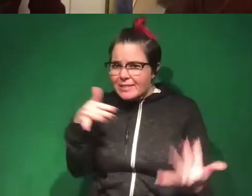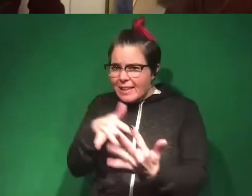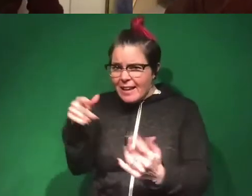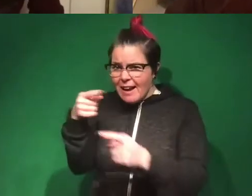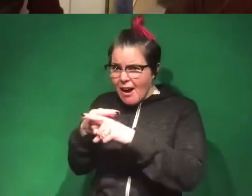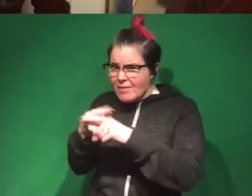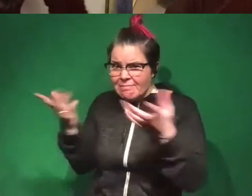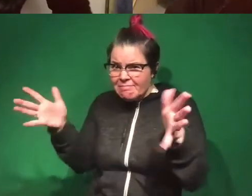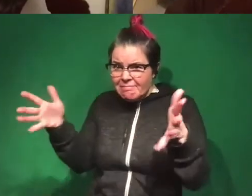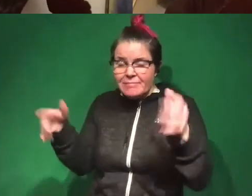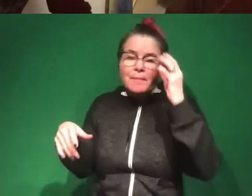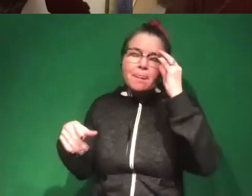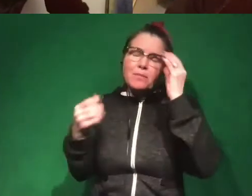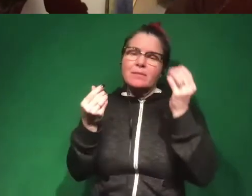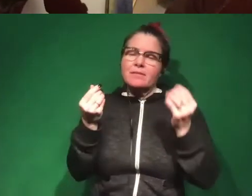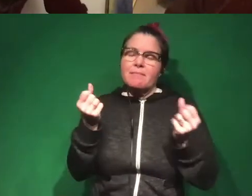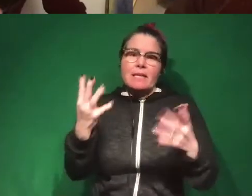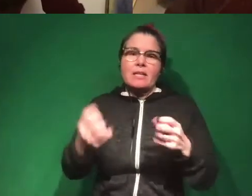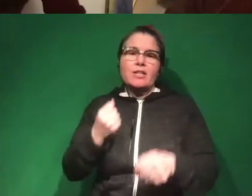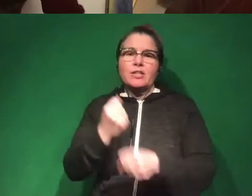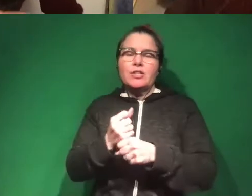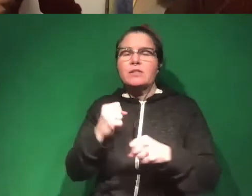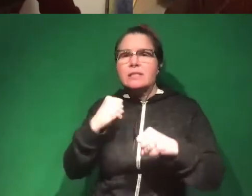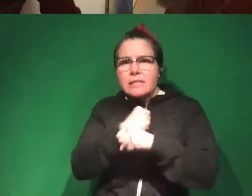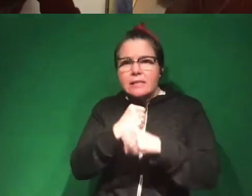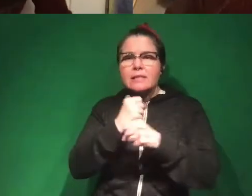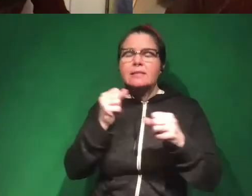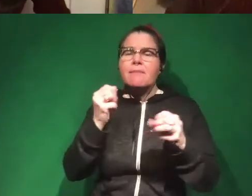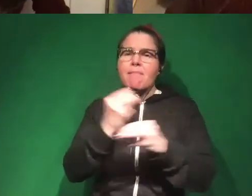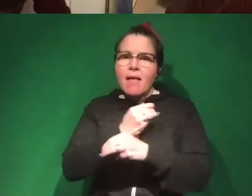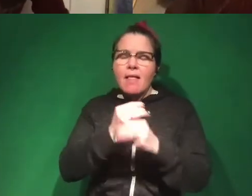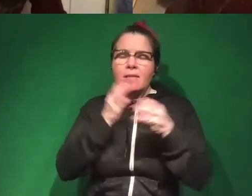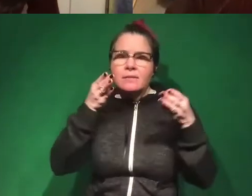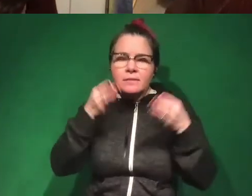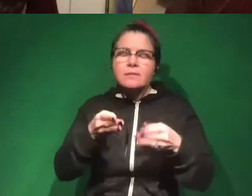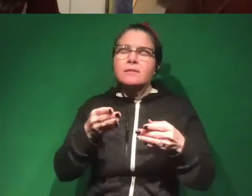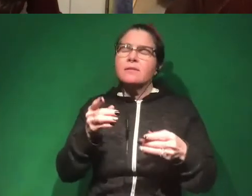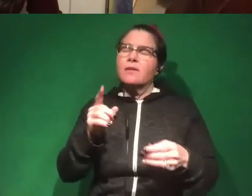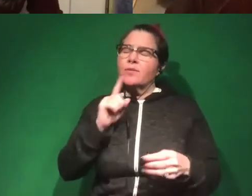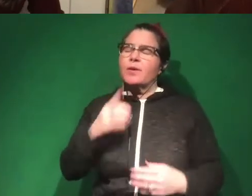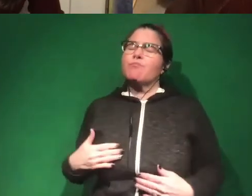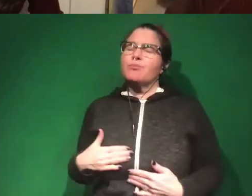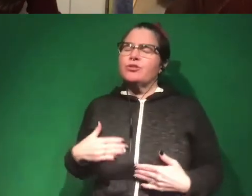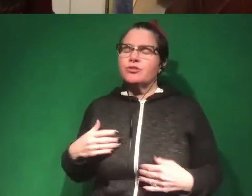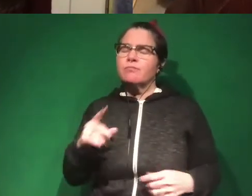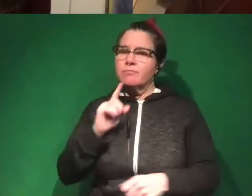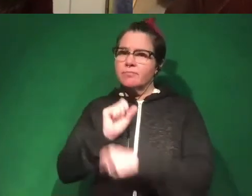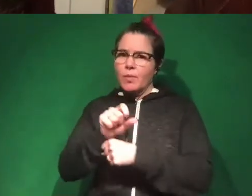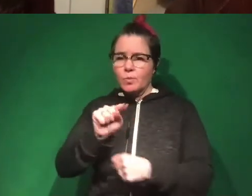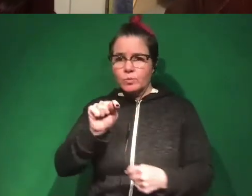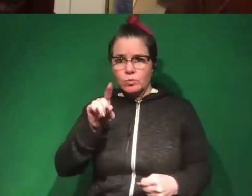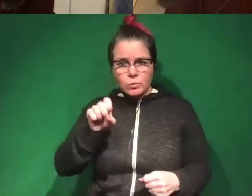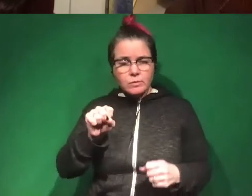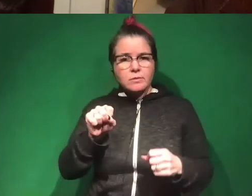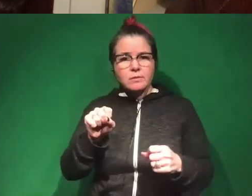And it really took several years of doing all the statistics and the math work to really appreciate that actually these tools are really,